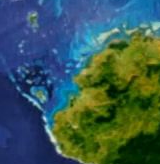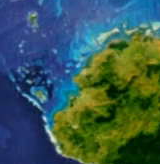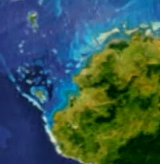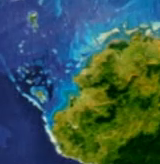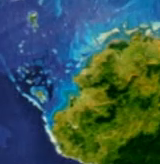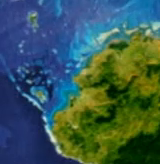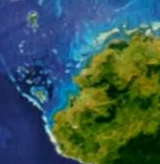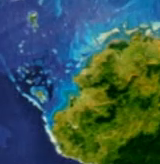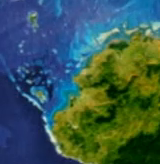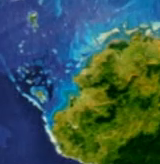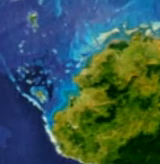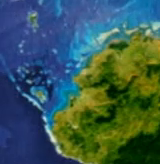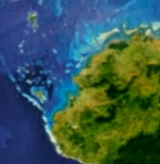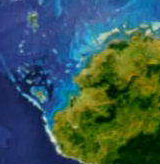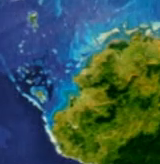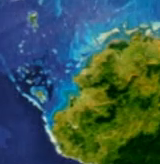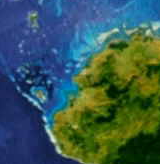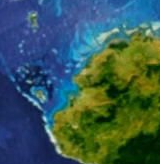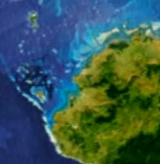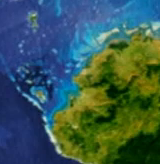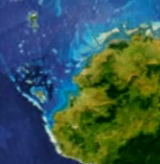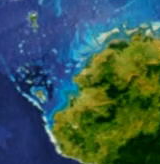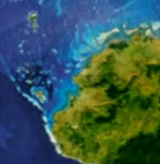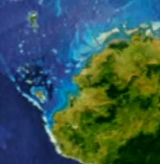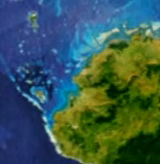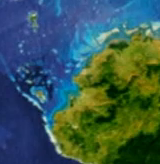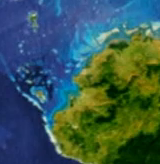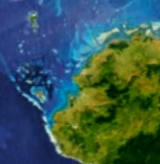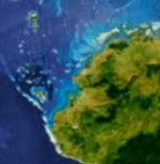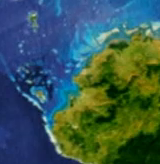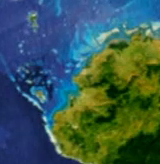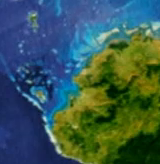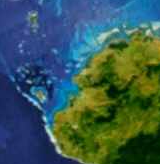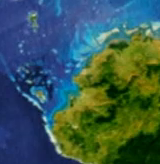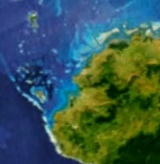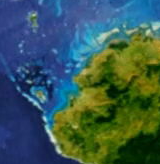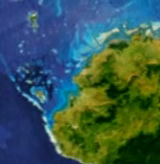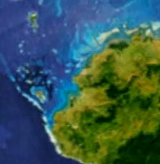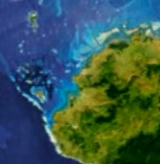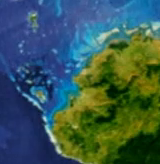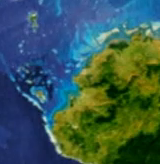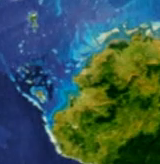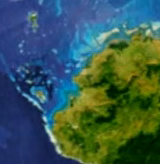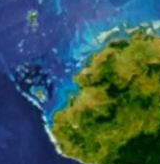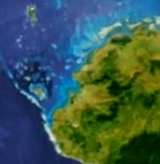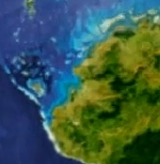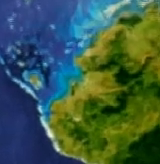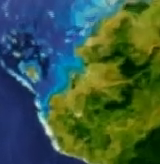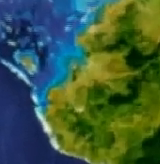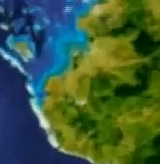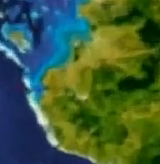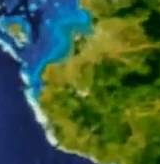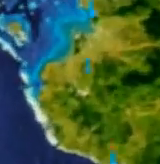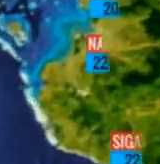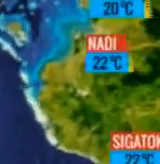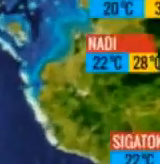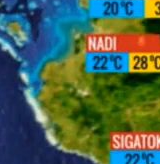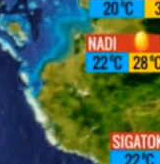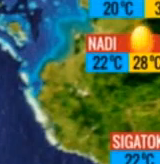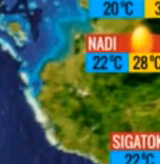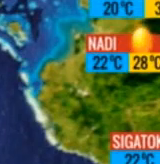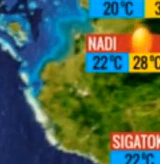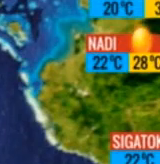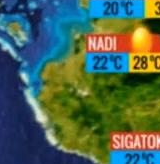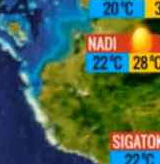we are looking at rain moving forward and we can expect to see a wet finish. Now, checking the other centers out in the